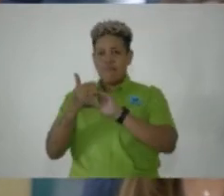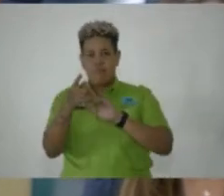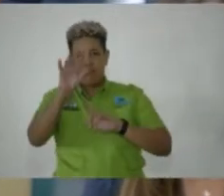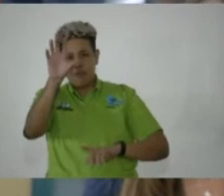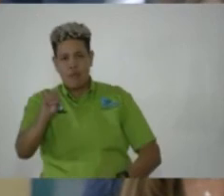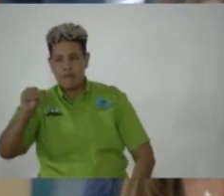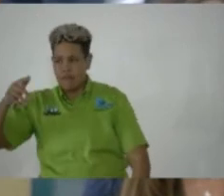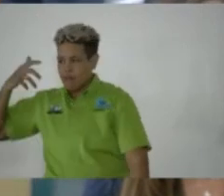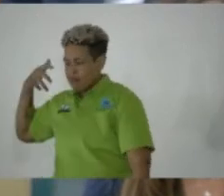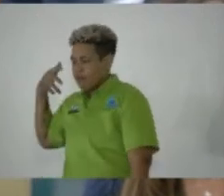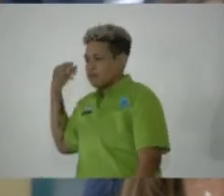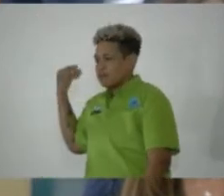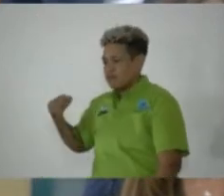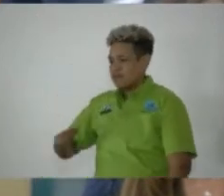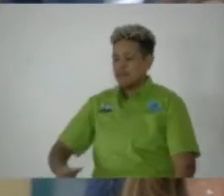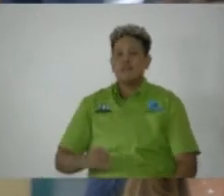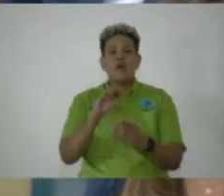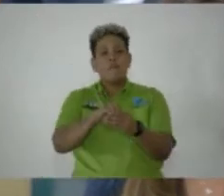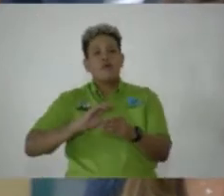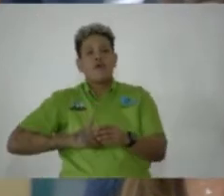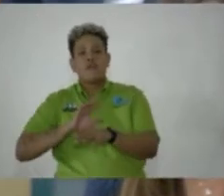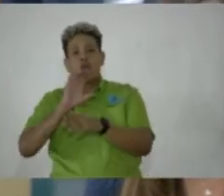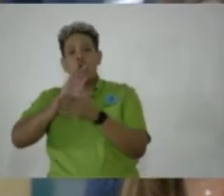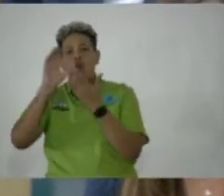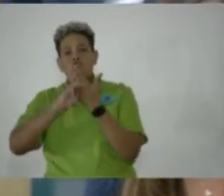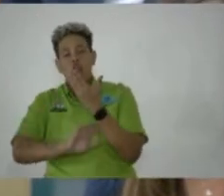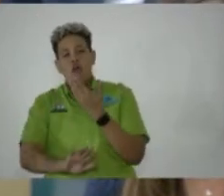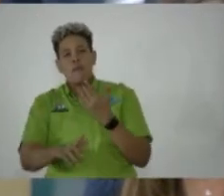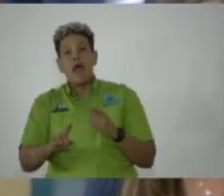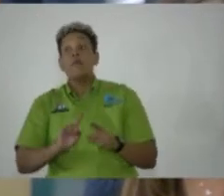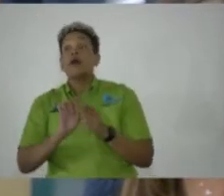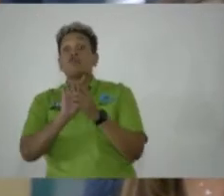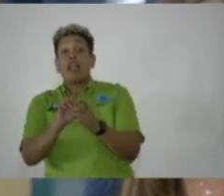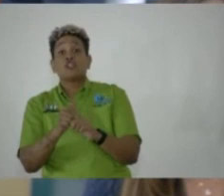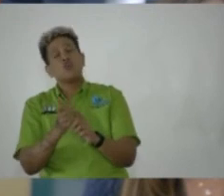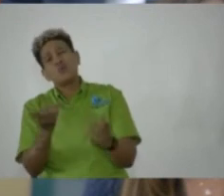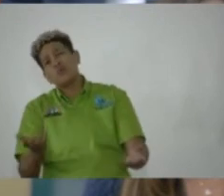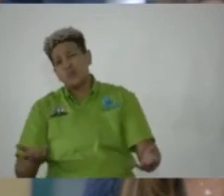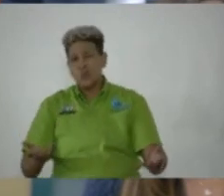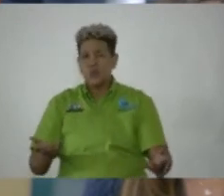retentions as part of, of the curriculum. Relation to, um,